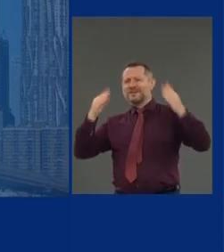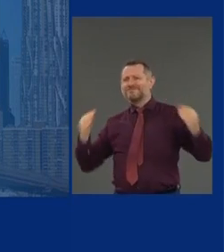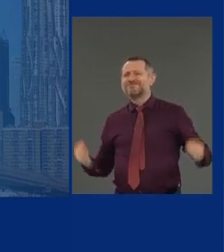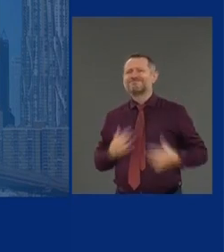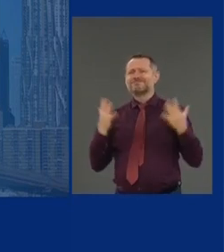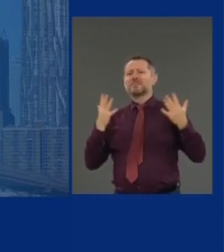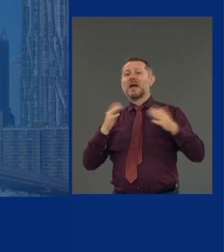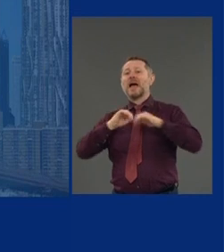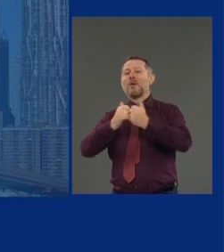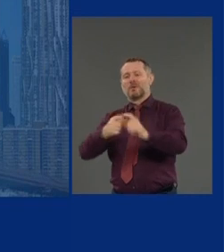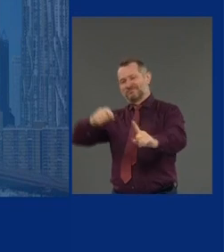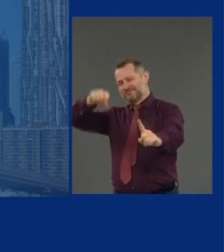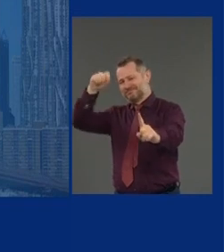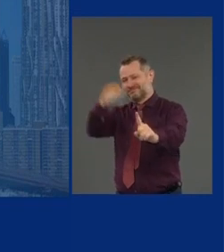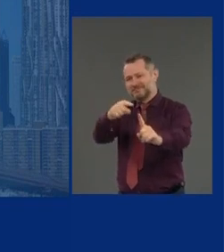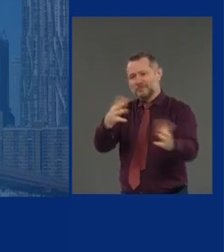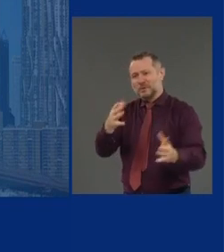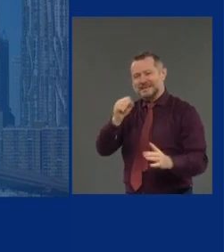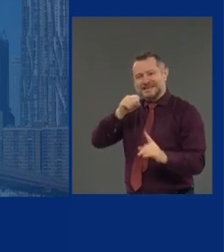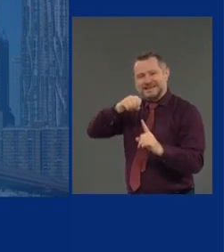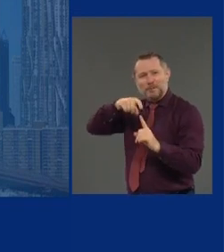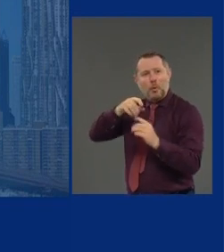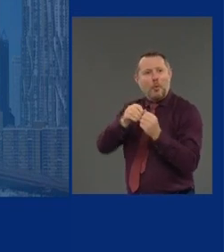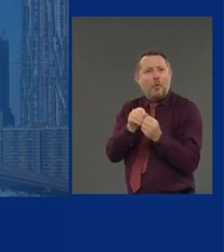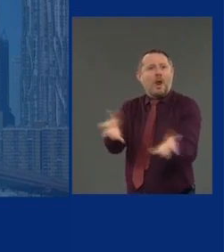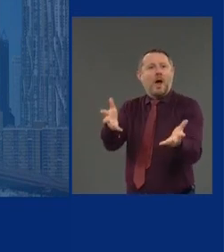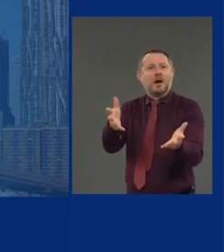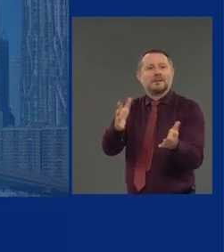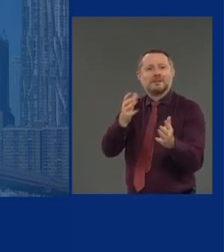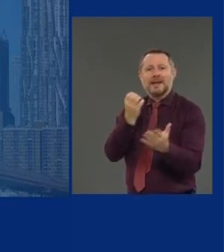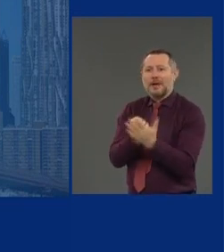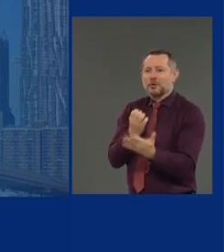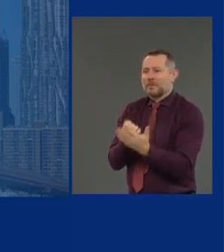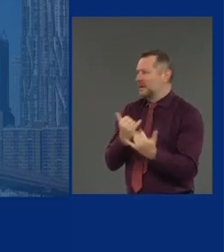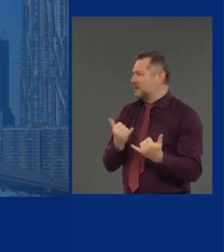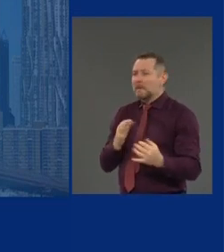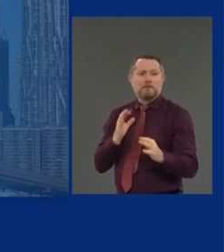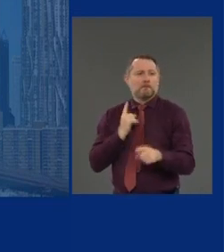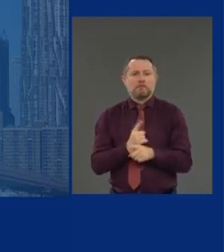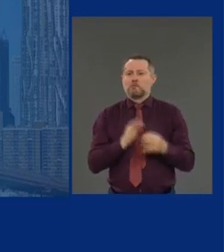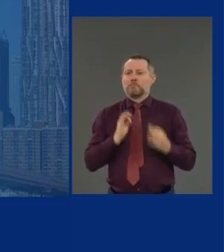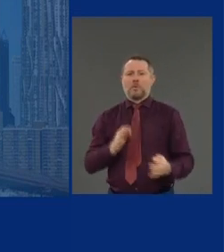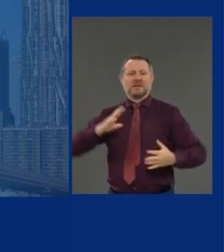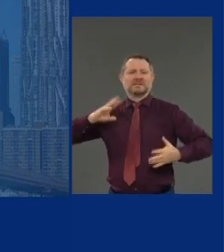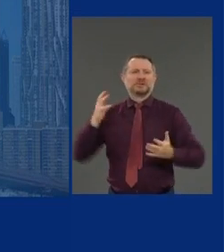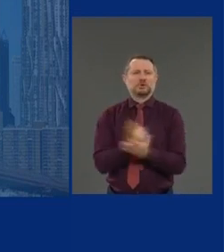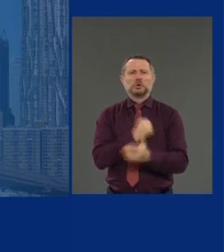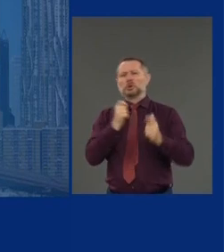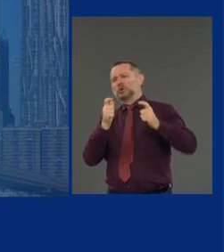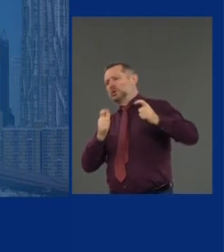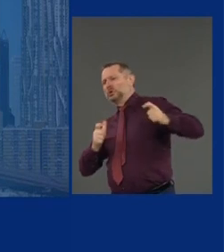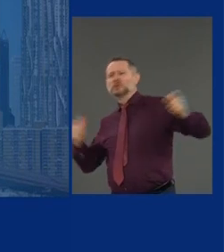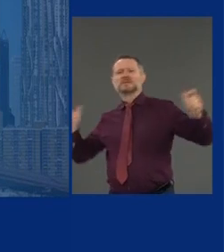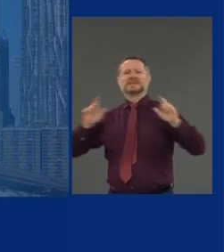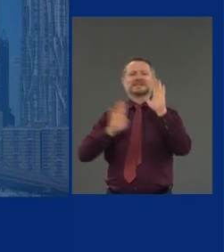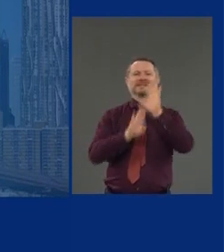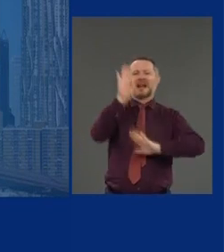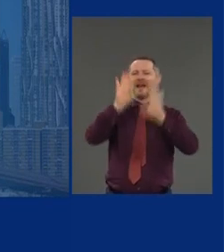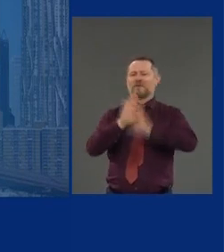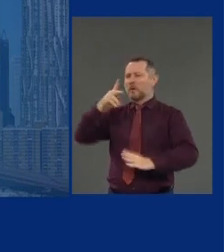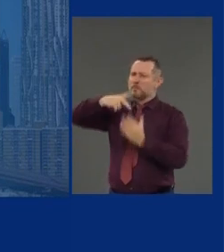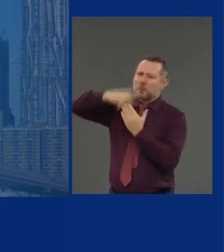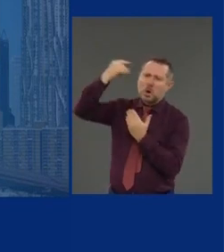Now is the time to do large-scale development projects. Now is the time you want to see